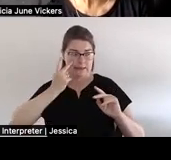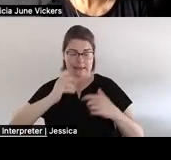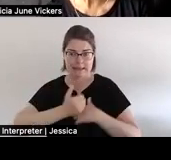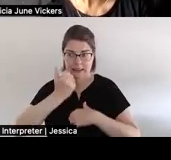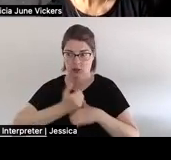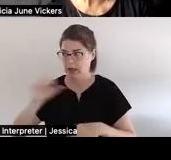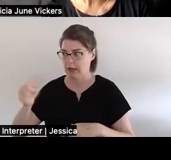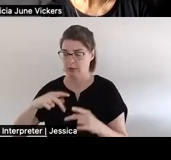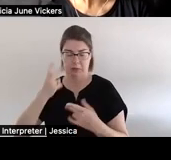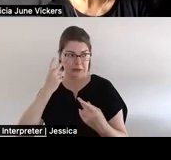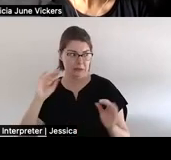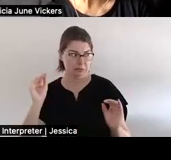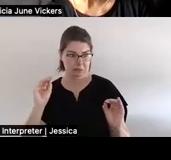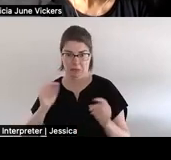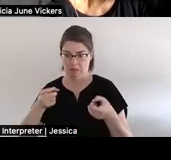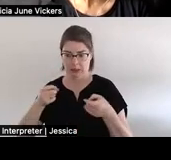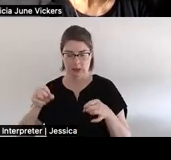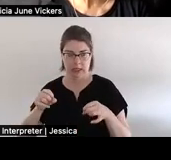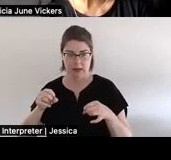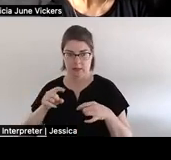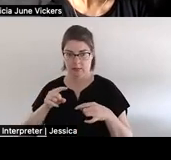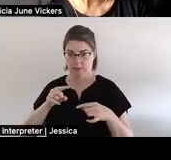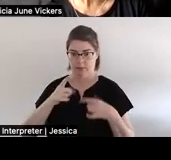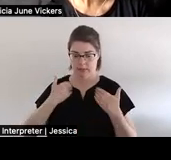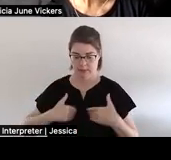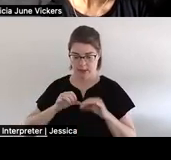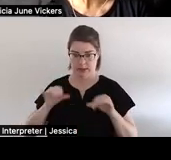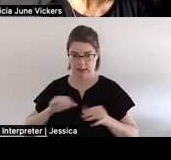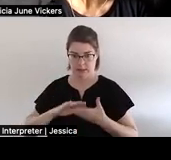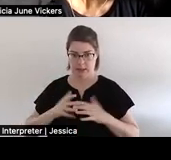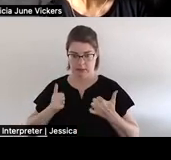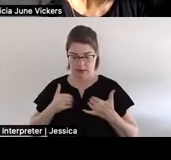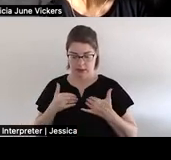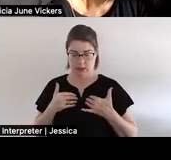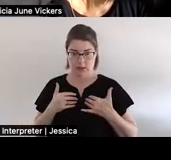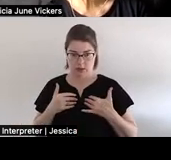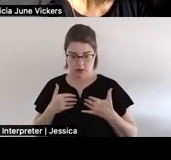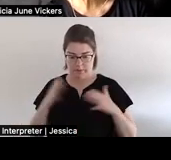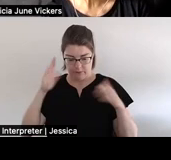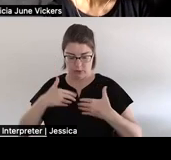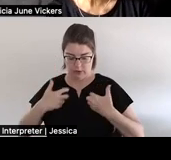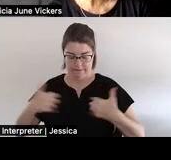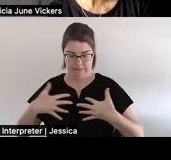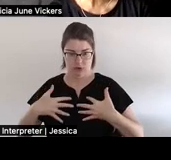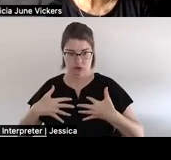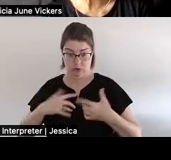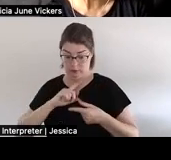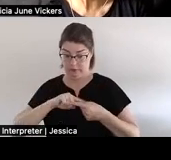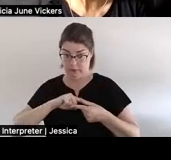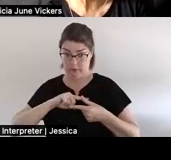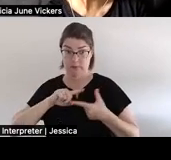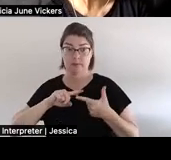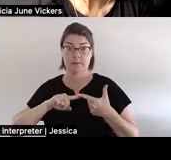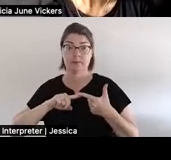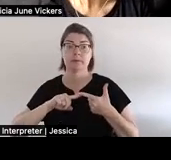see something that can be managed and the body system becomes fear driven number two the